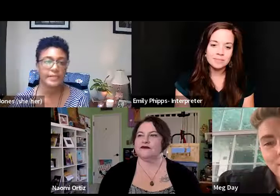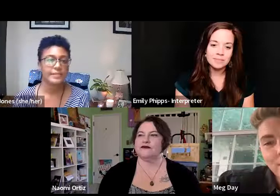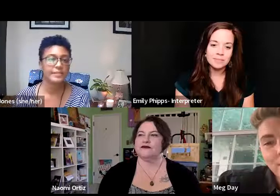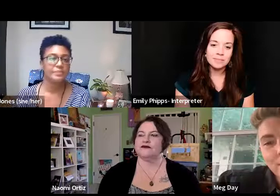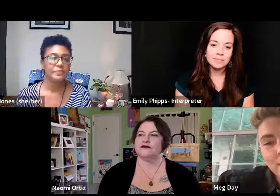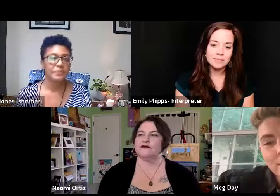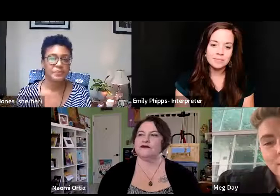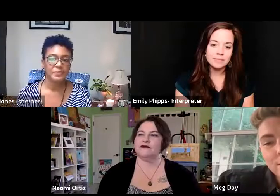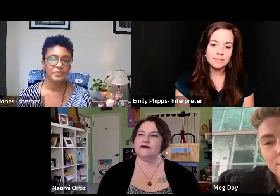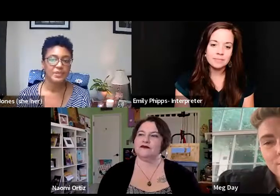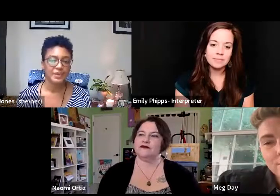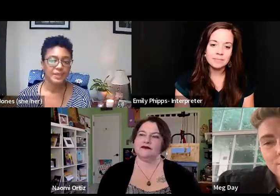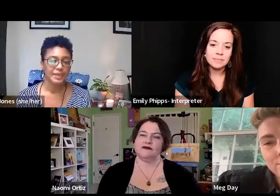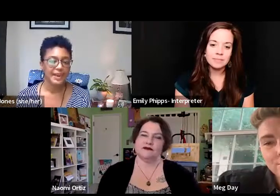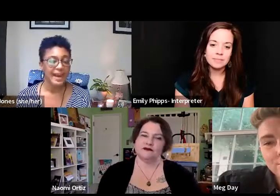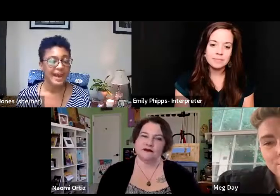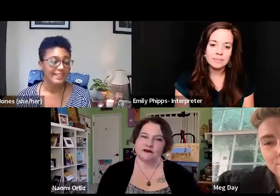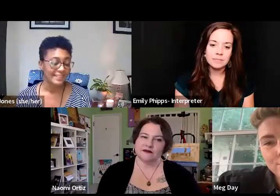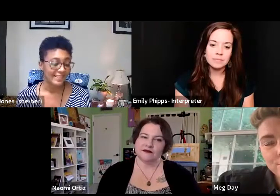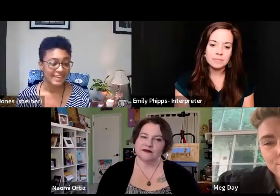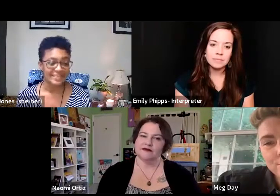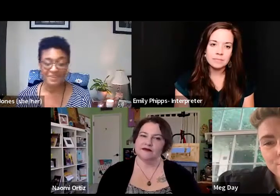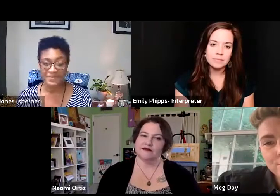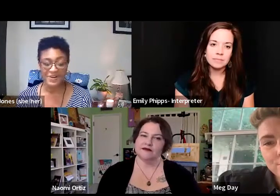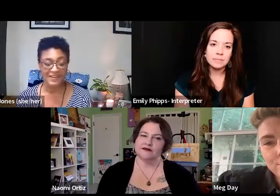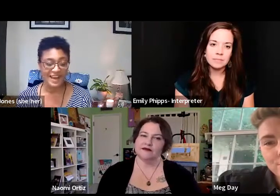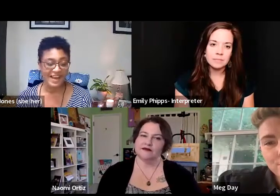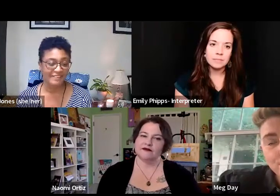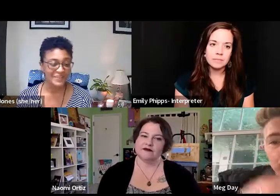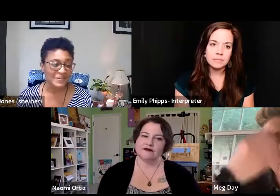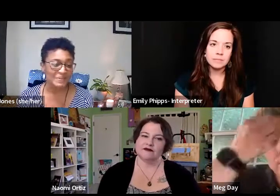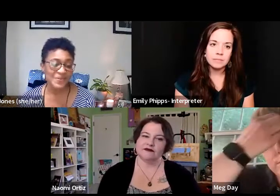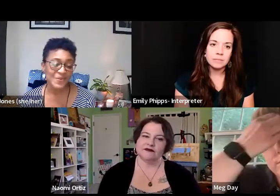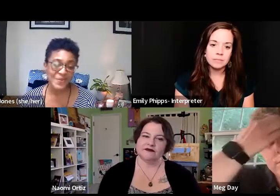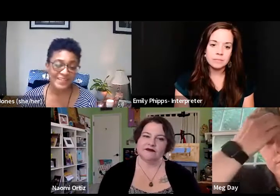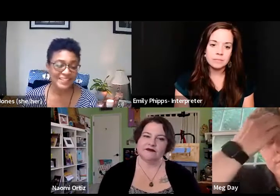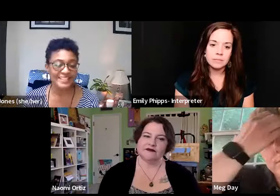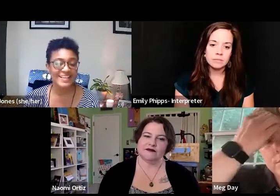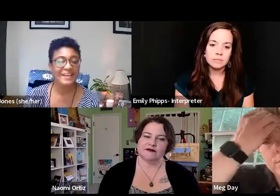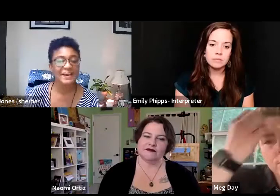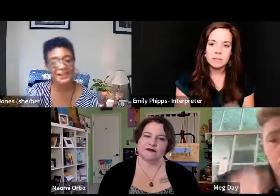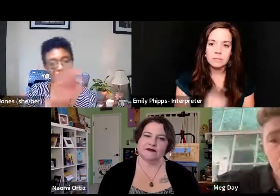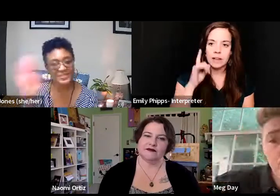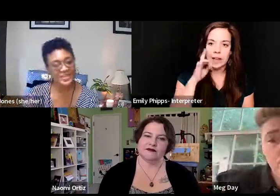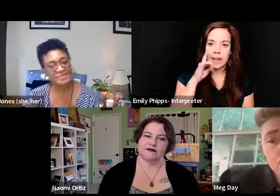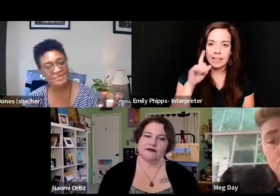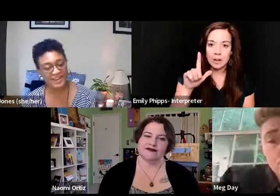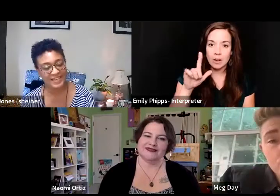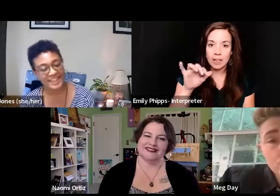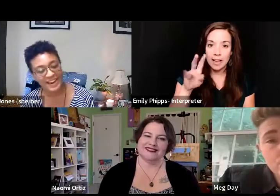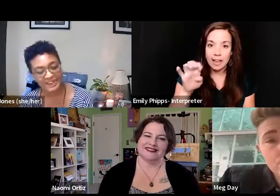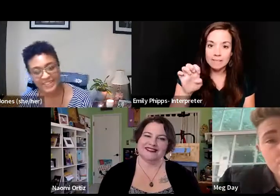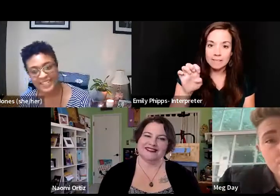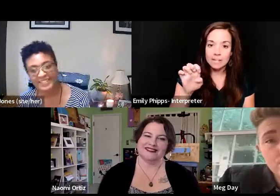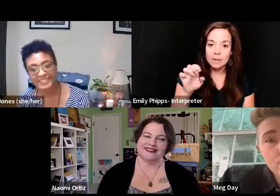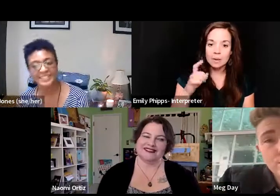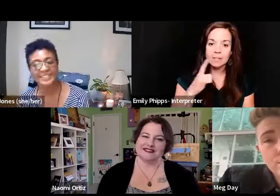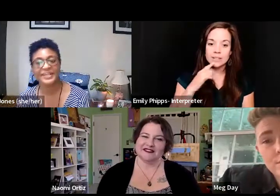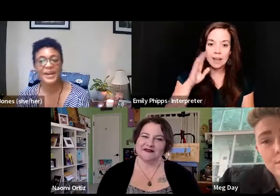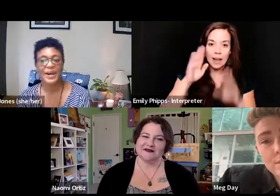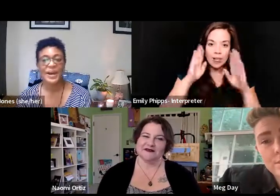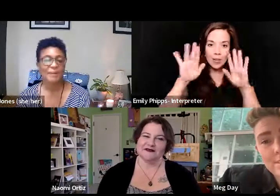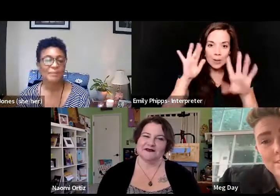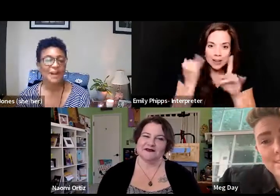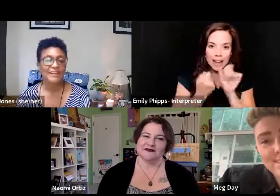All right. I think that we are live, and so I'm going to say hello to everybody out there.